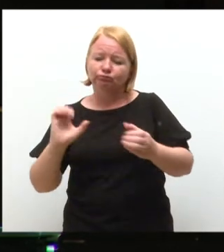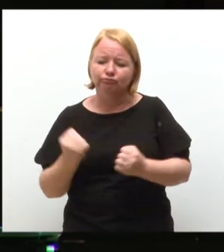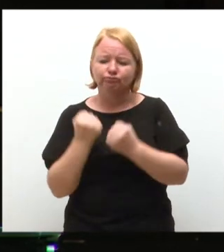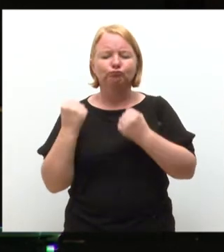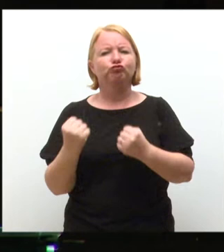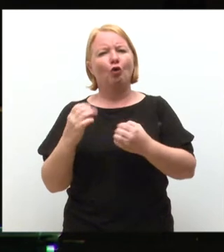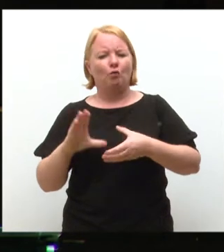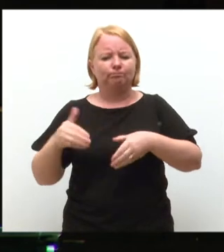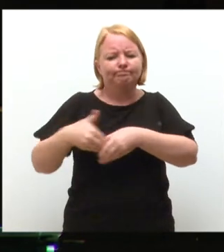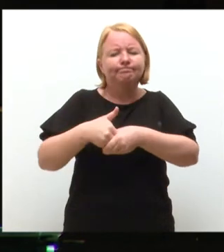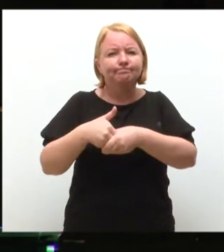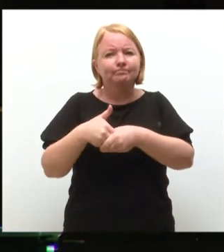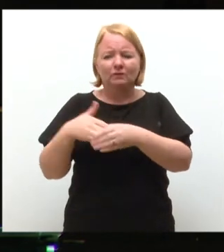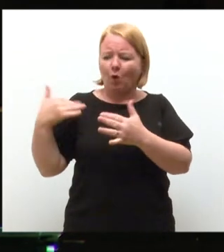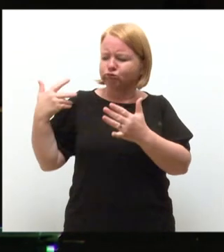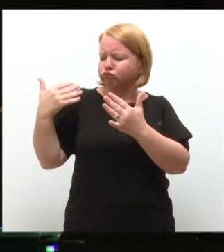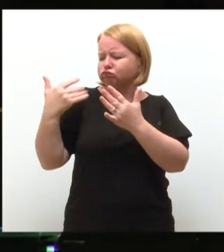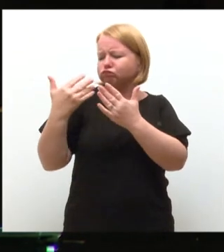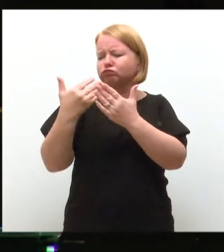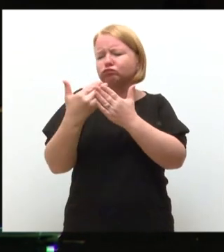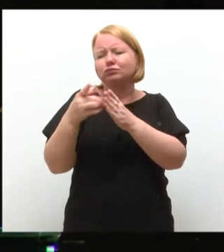community over many years.